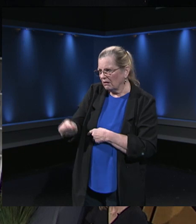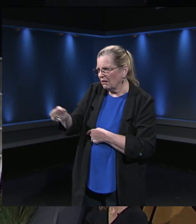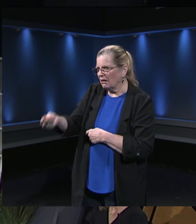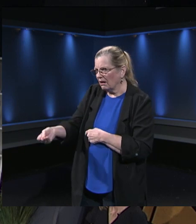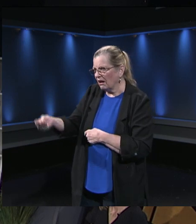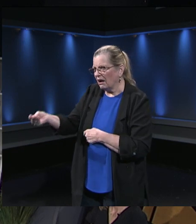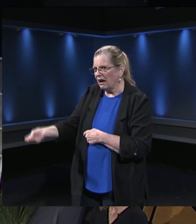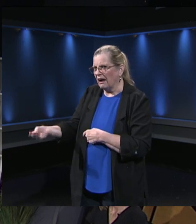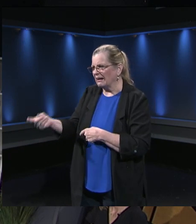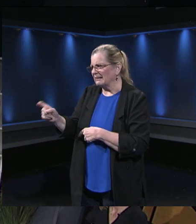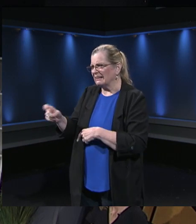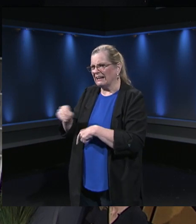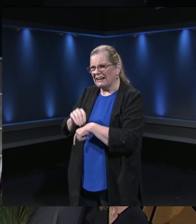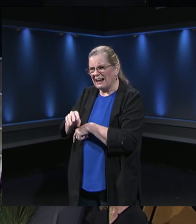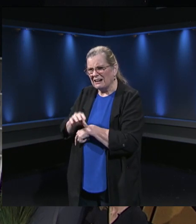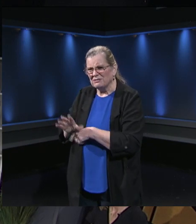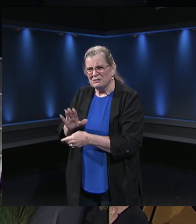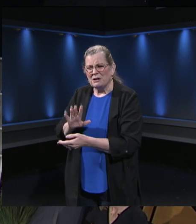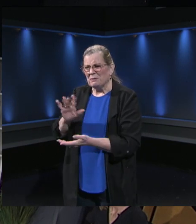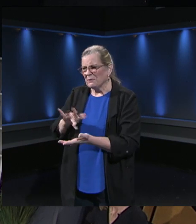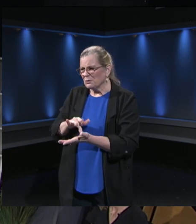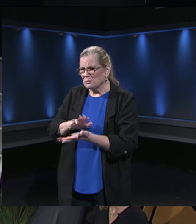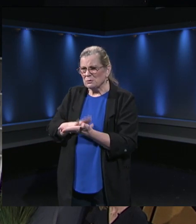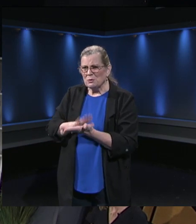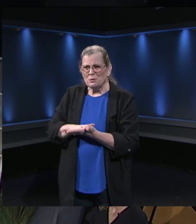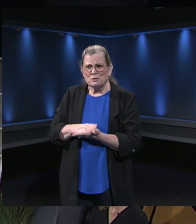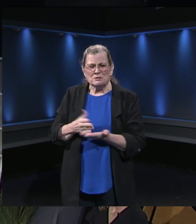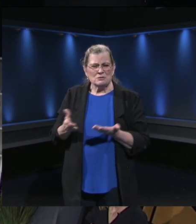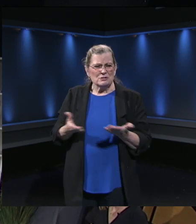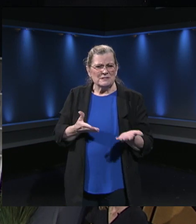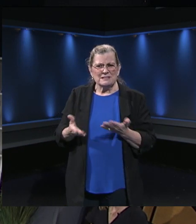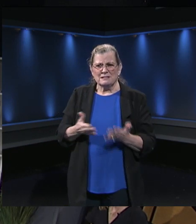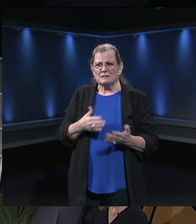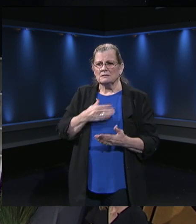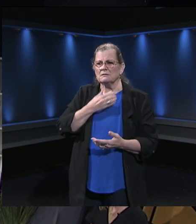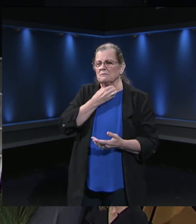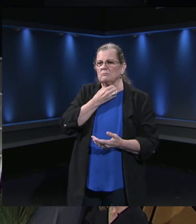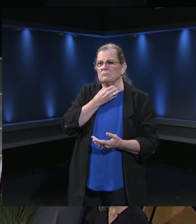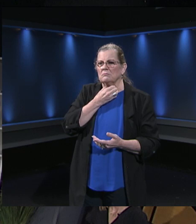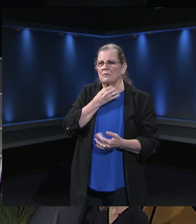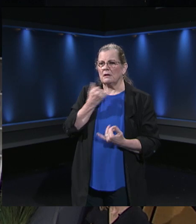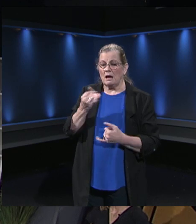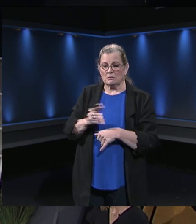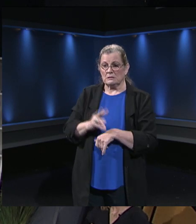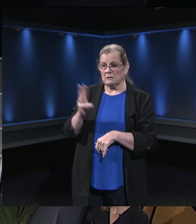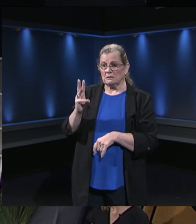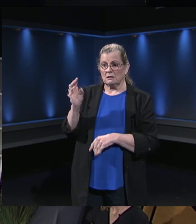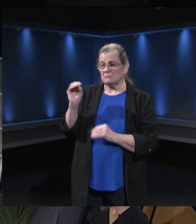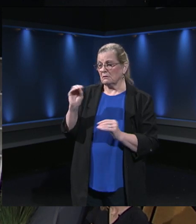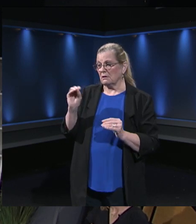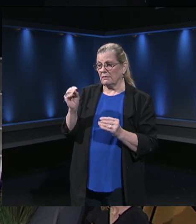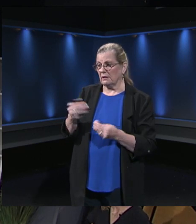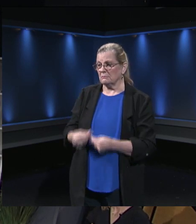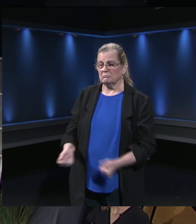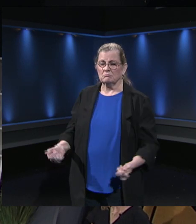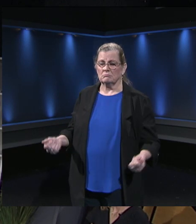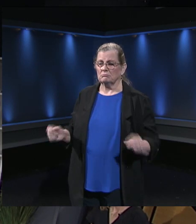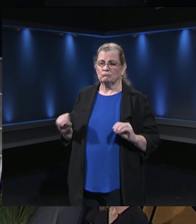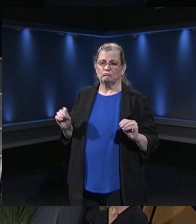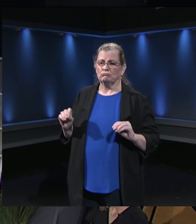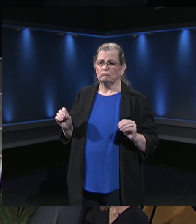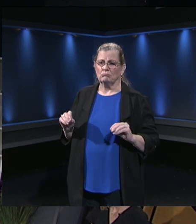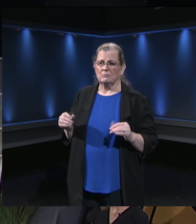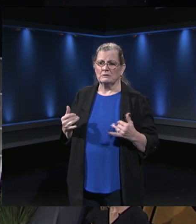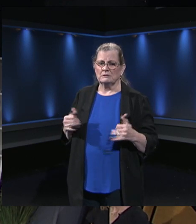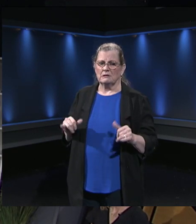reached out to the middle school services, and it's now six o'clock and still hasn't been resolved. And so I'm trying to figure out